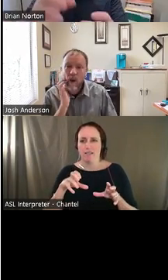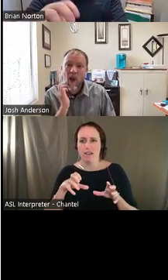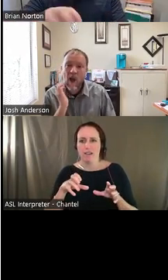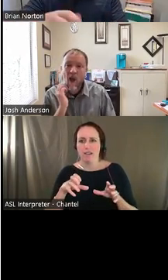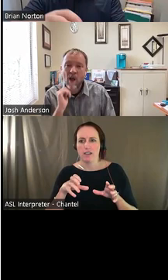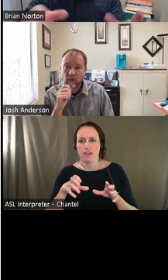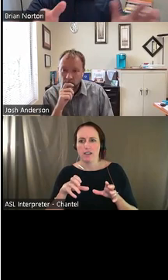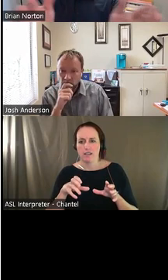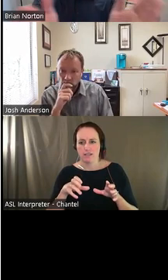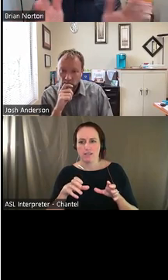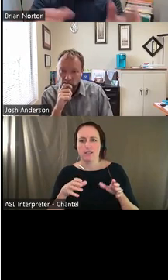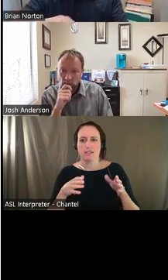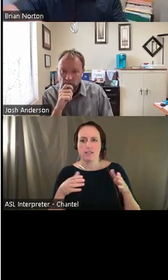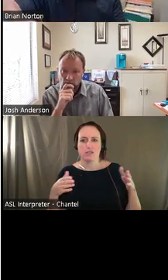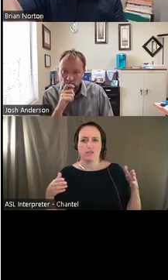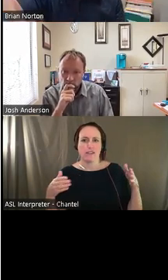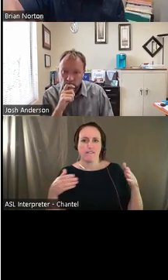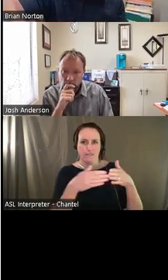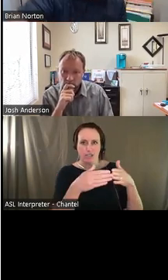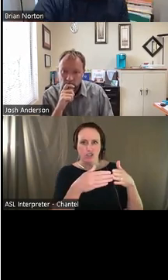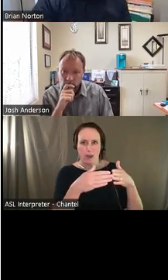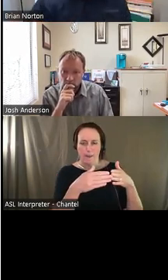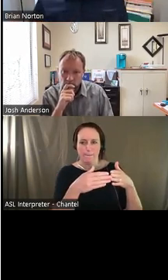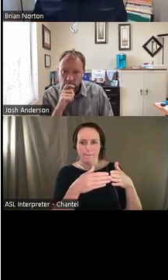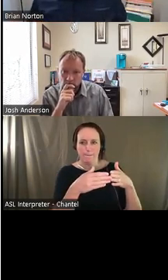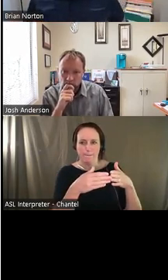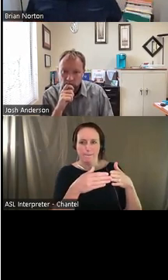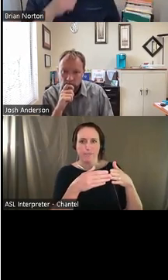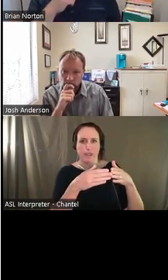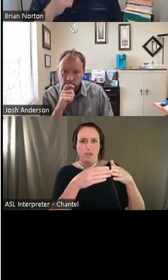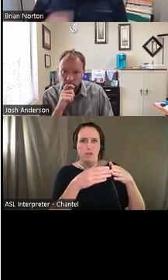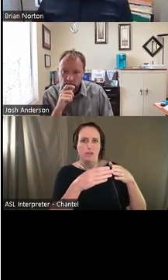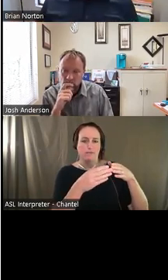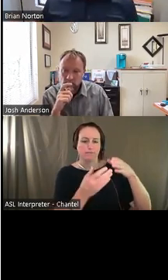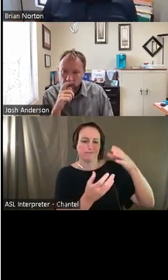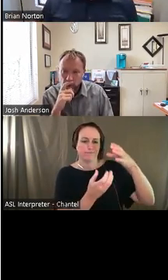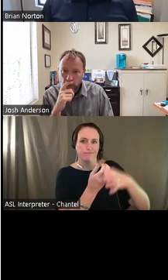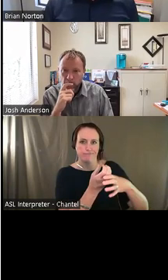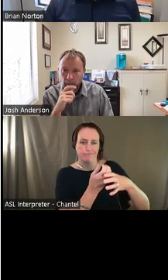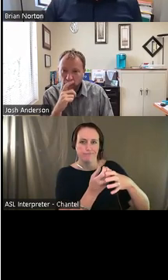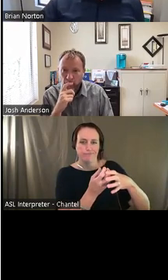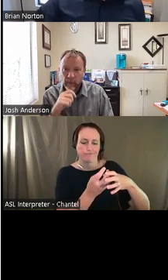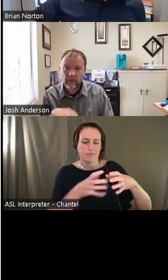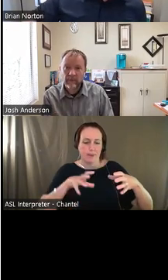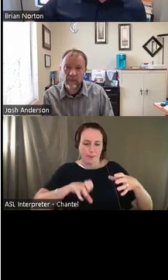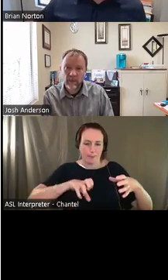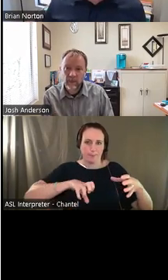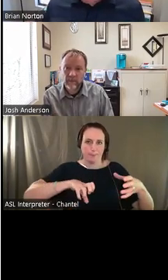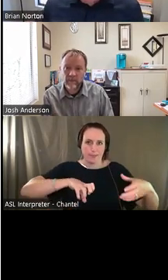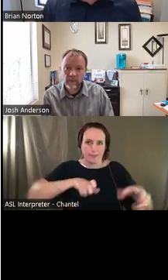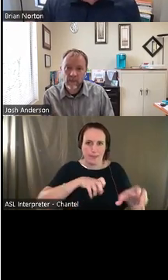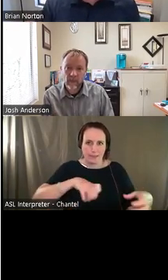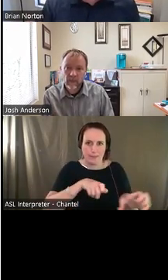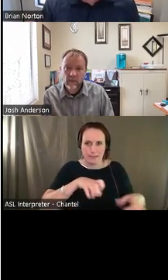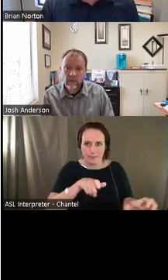a little bit of some, there's like little things in there that you can kind of grab onto something with. Turn that upside down, put that on the counter. You can slide